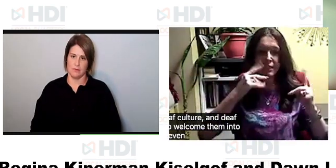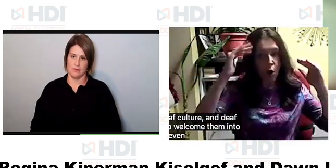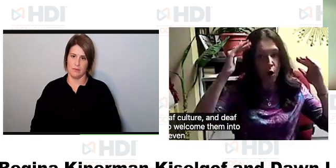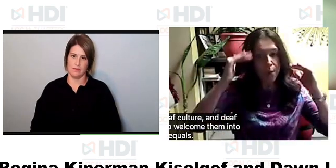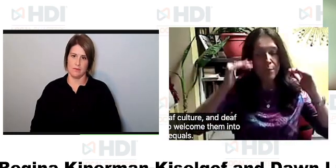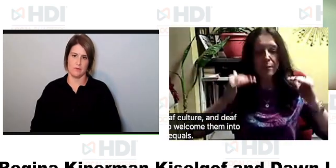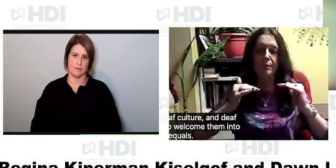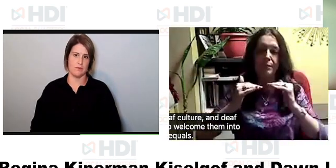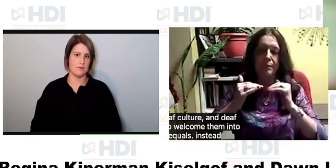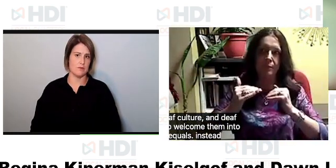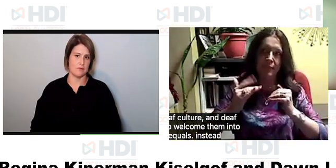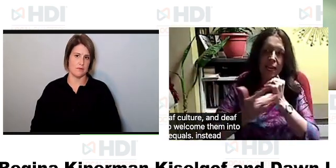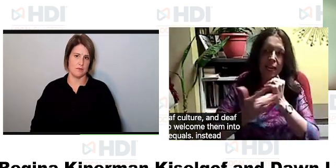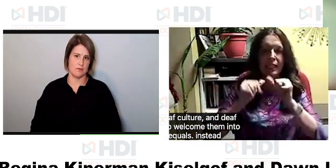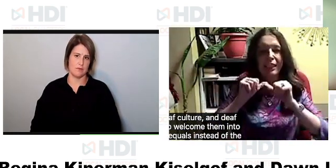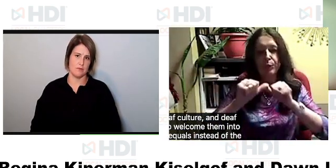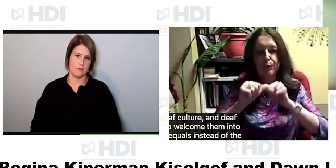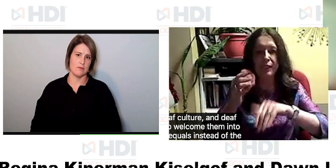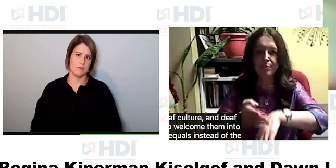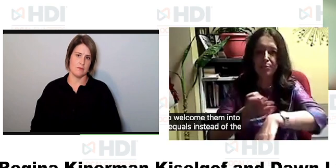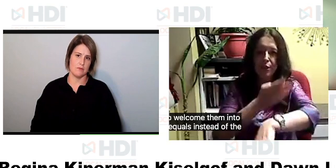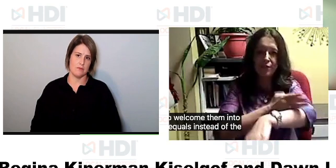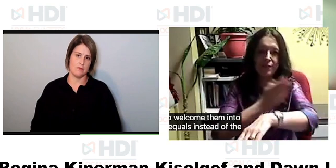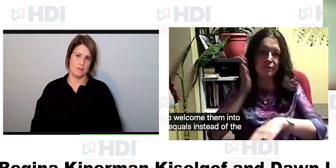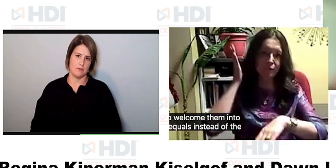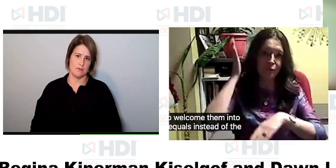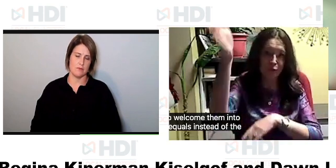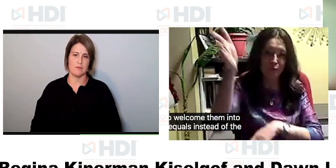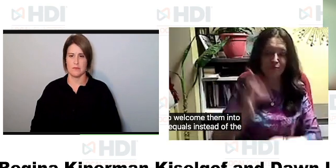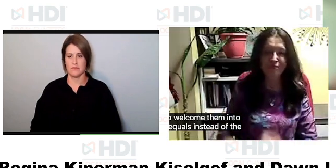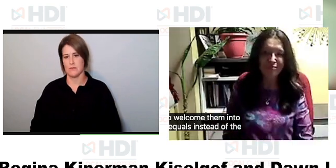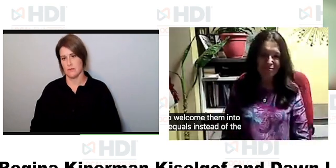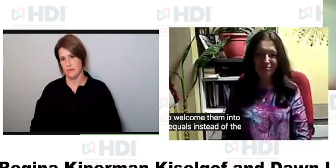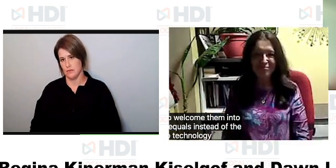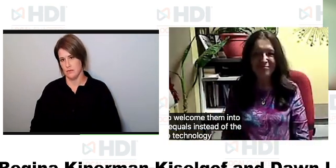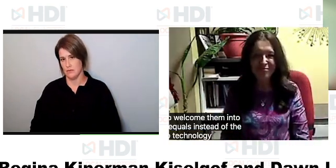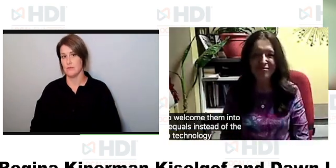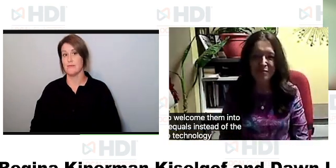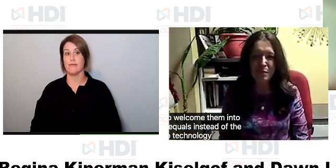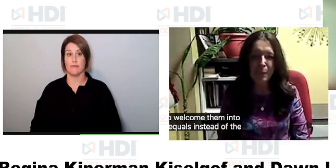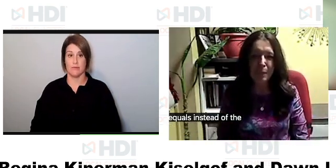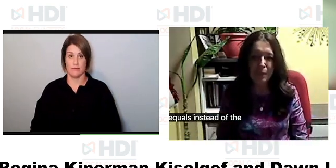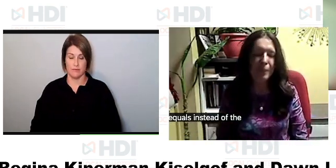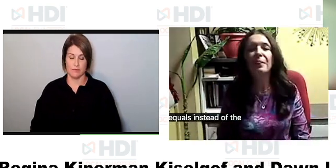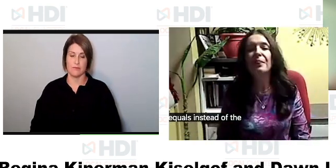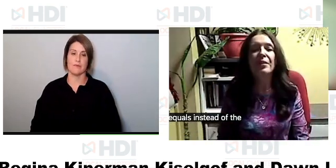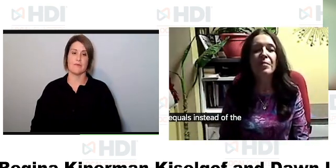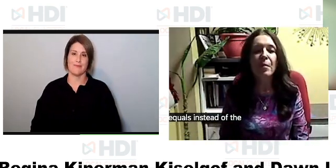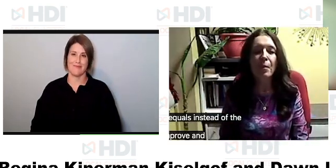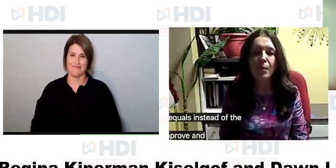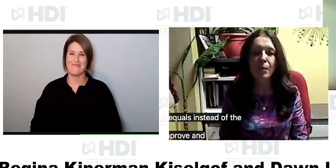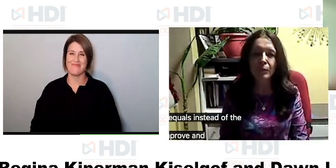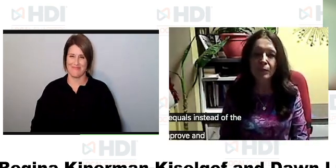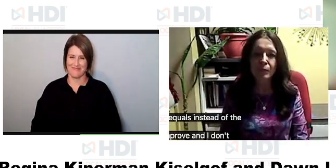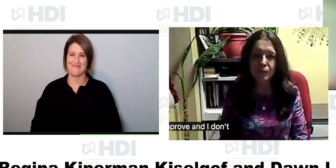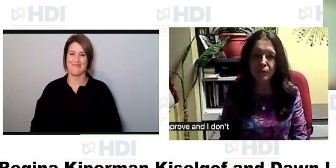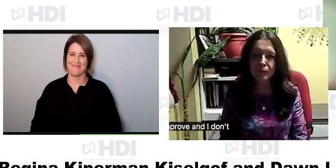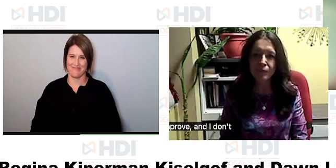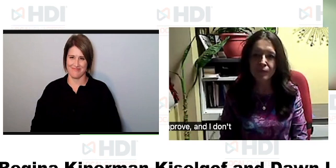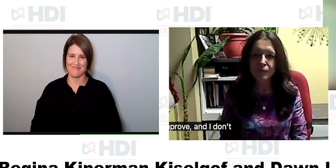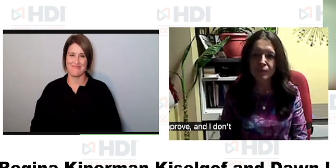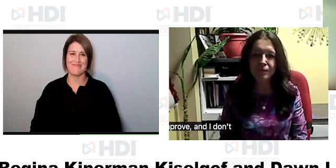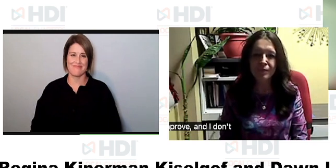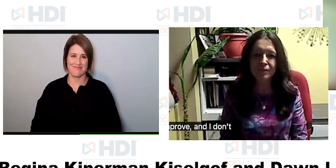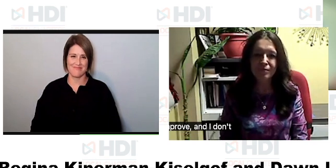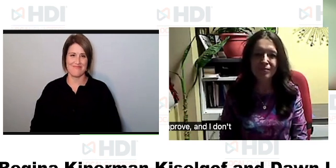instead of the way they saw us years ago so technology continues to improve and i don't see that slowing down